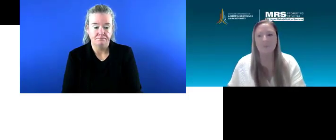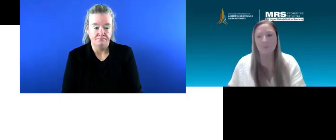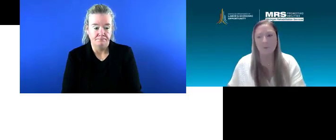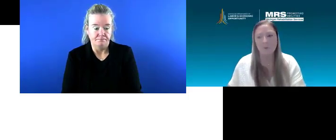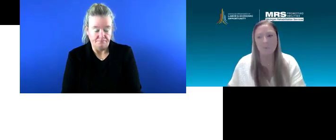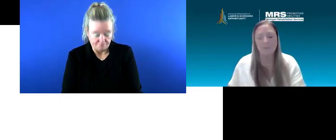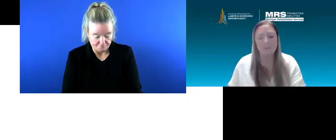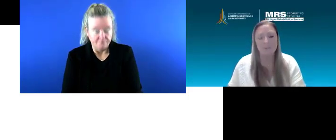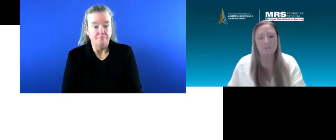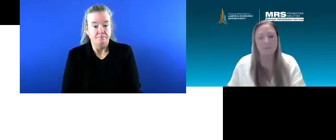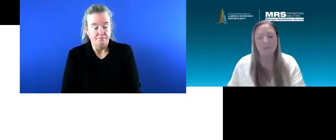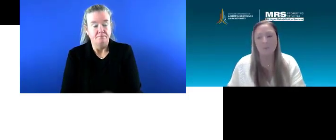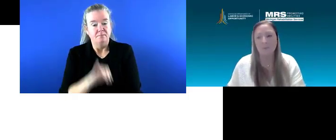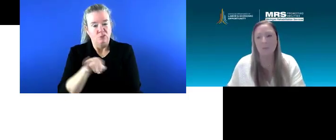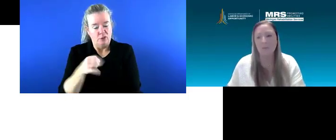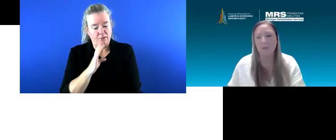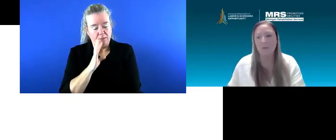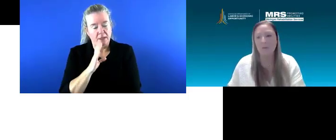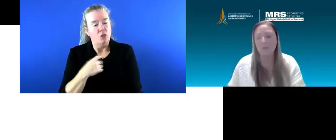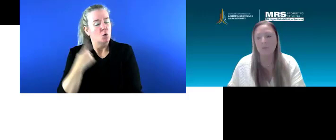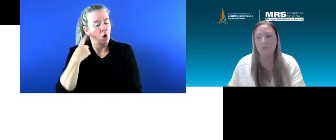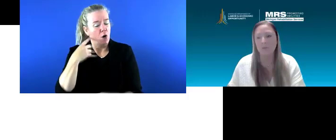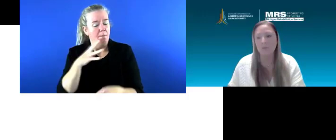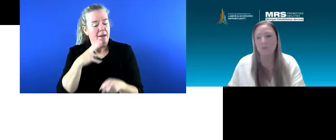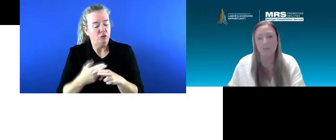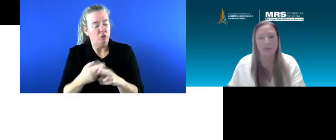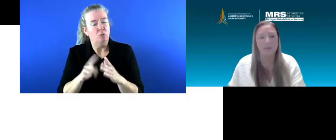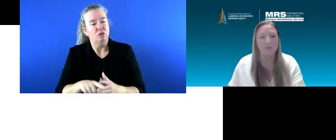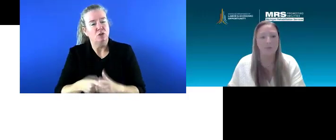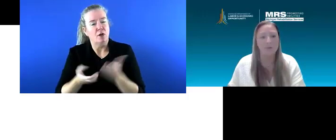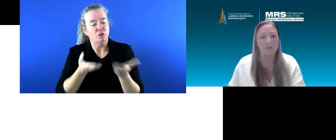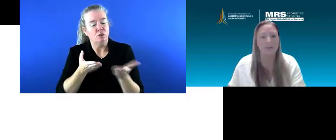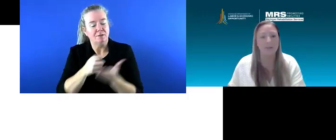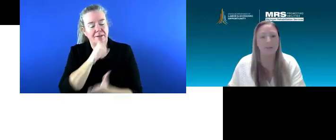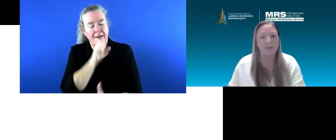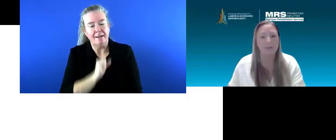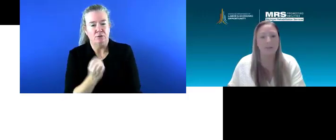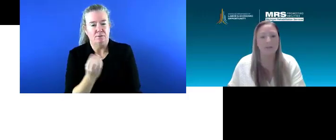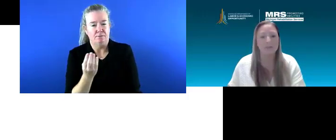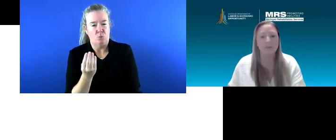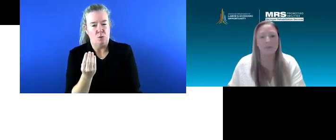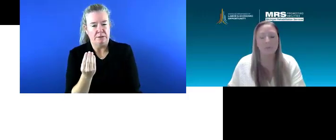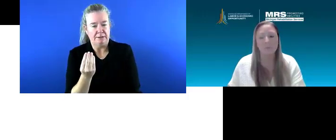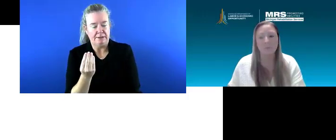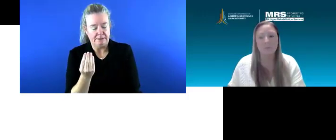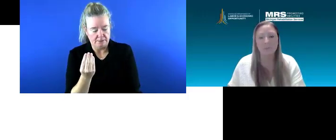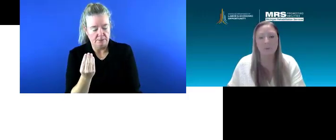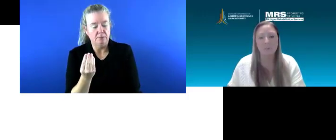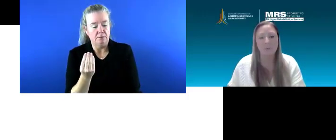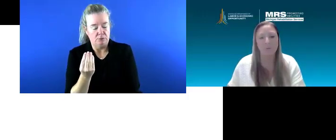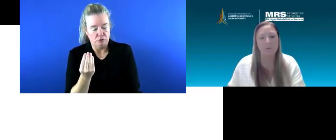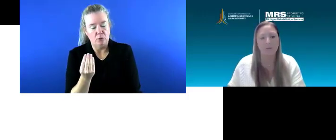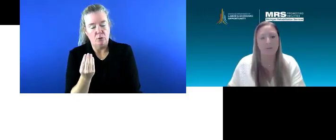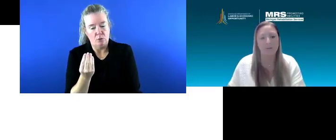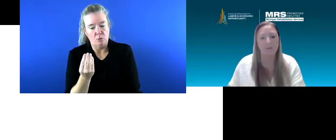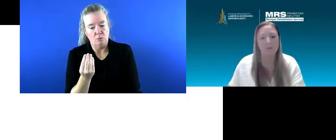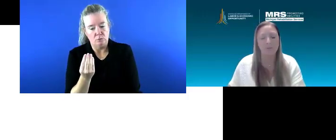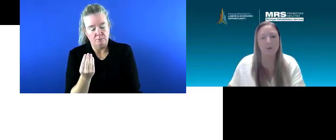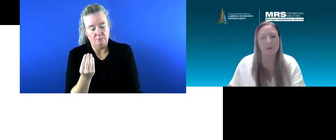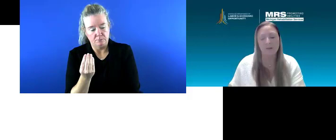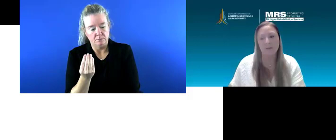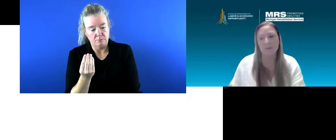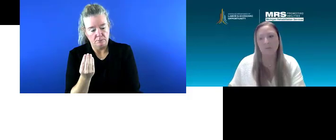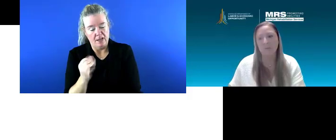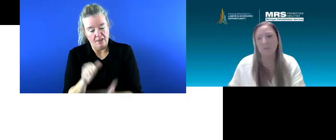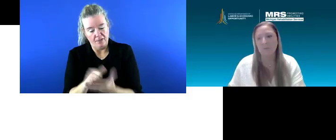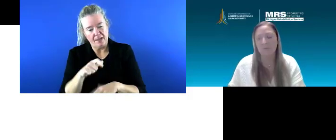So you heard me mentioned we are starting services at age 14, and so really what we're looking at is